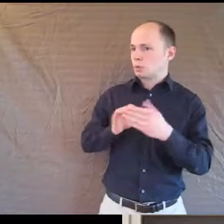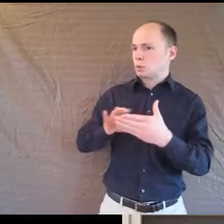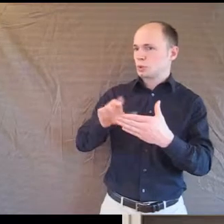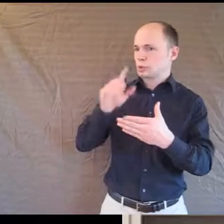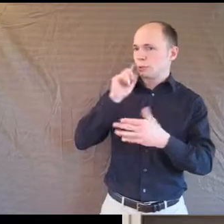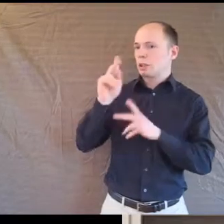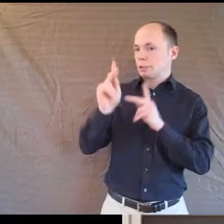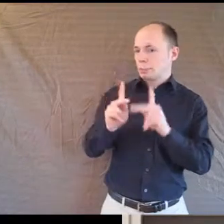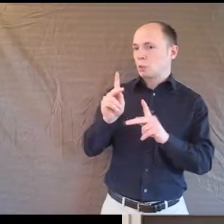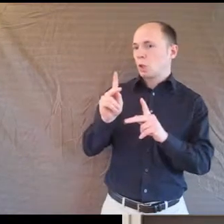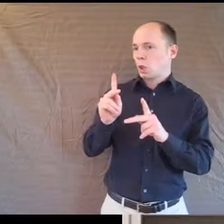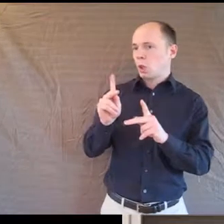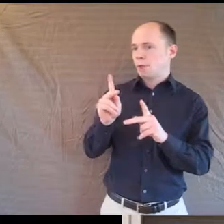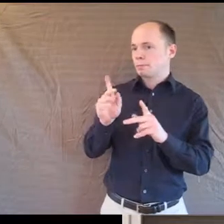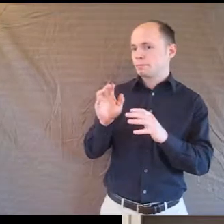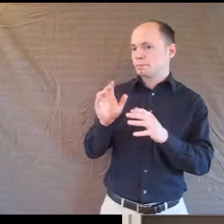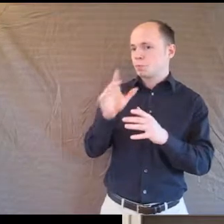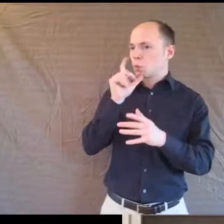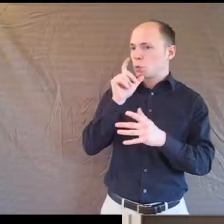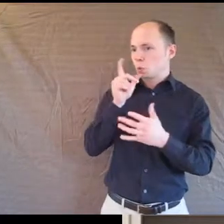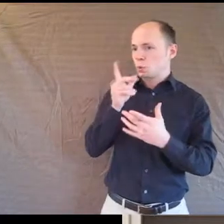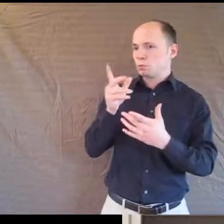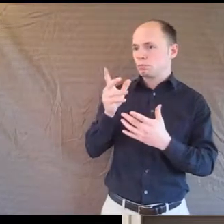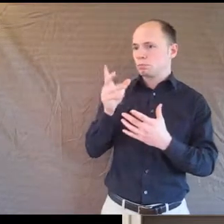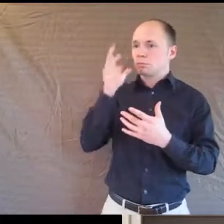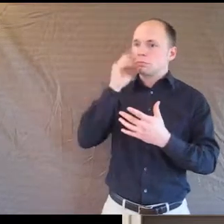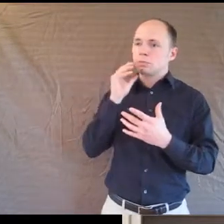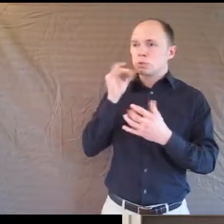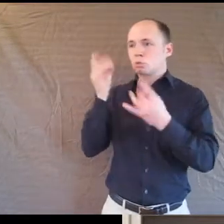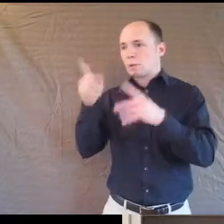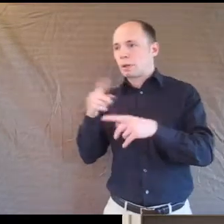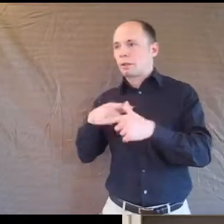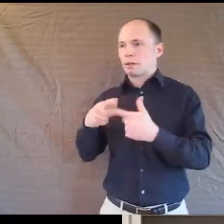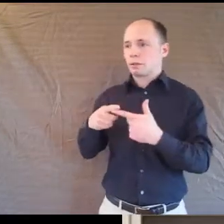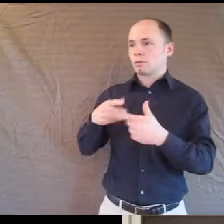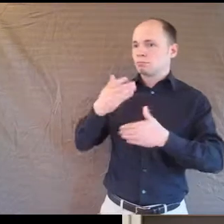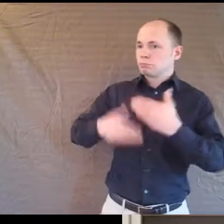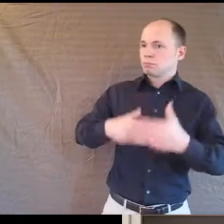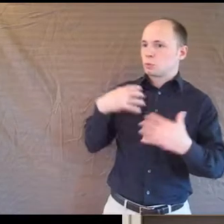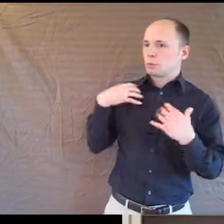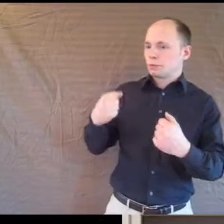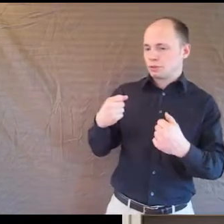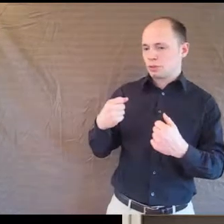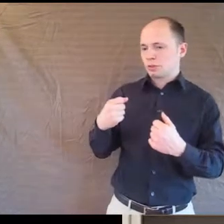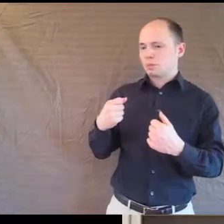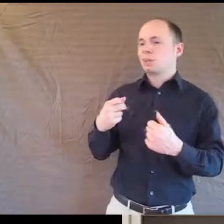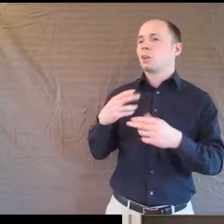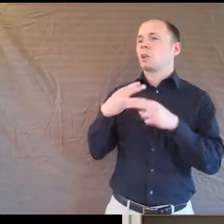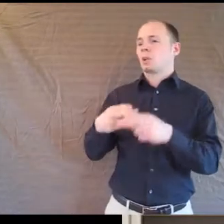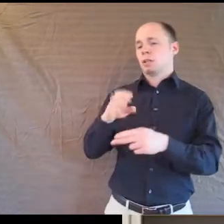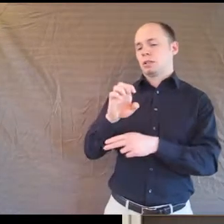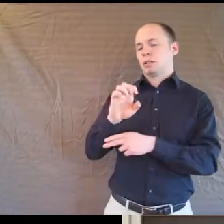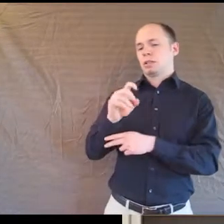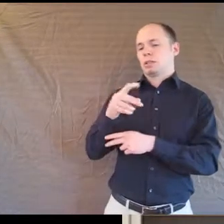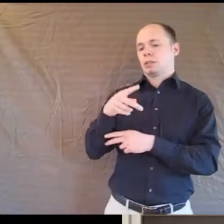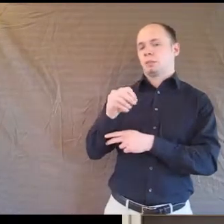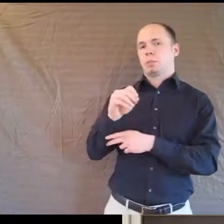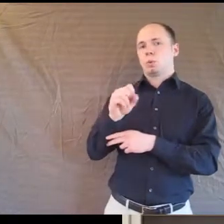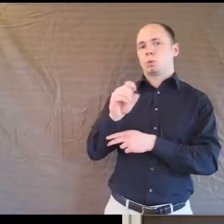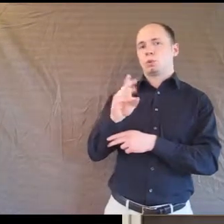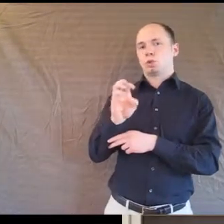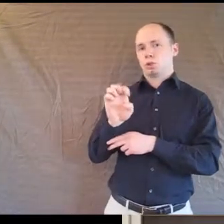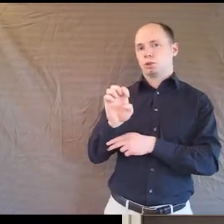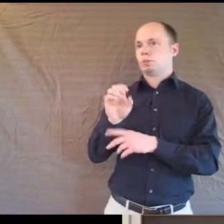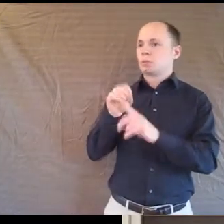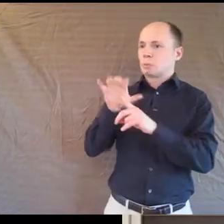people recovering from trauma is to do with exposure, with flooding, with getting